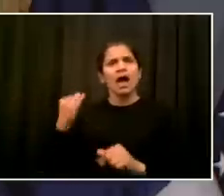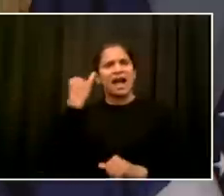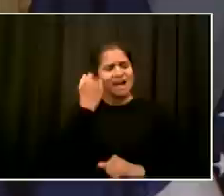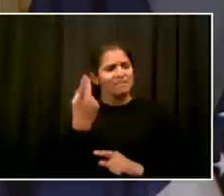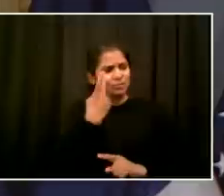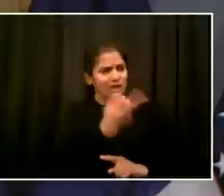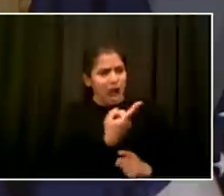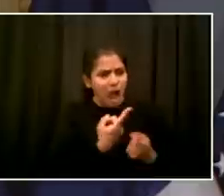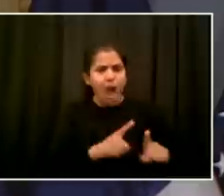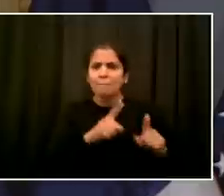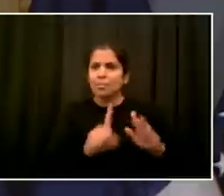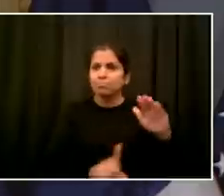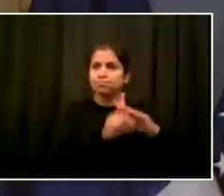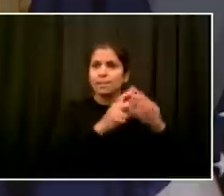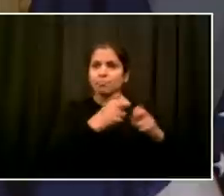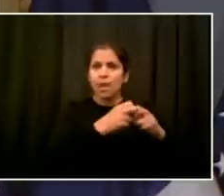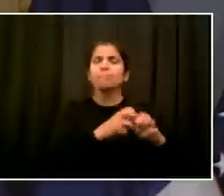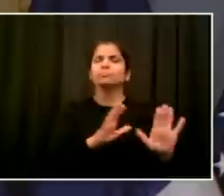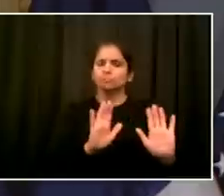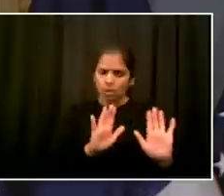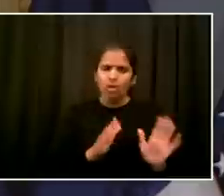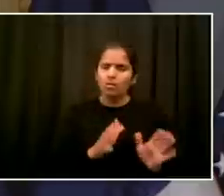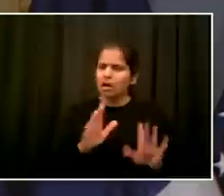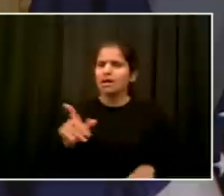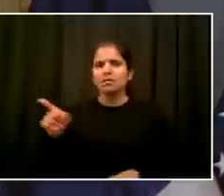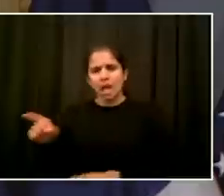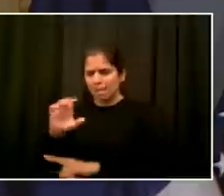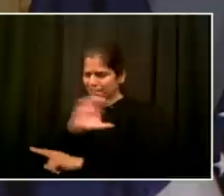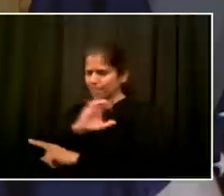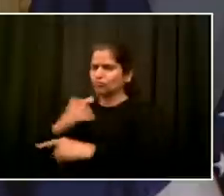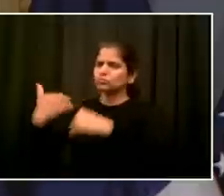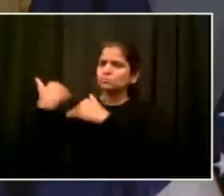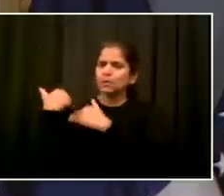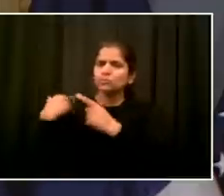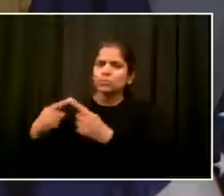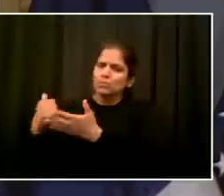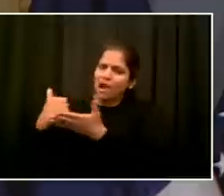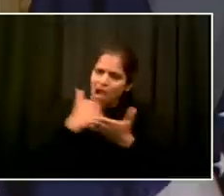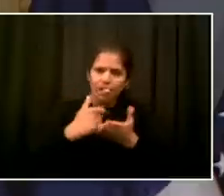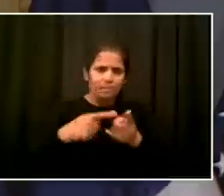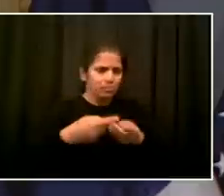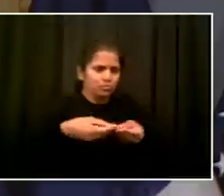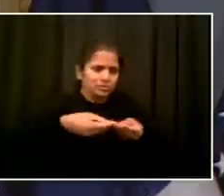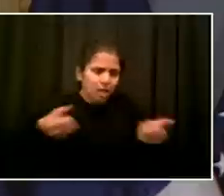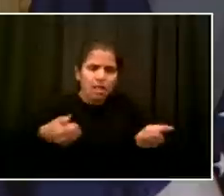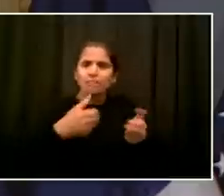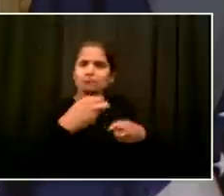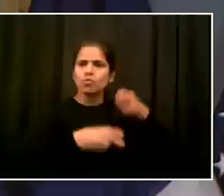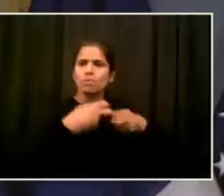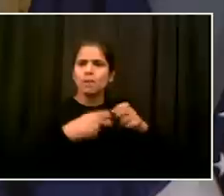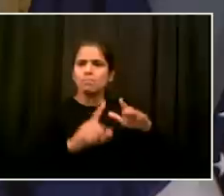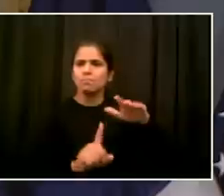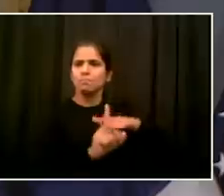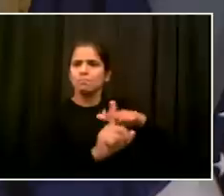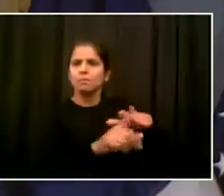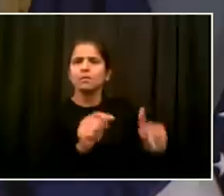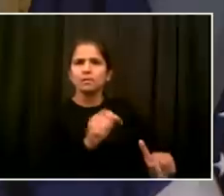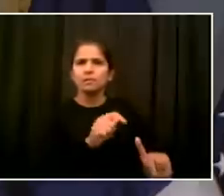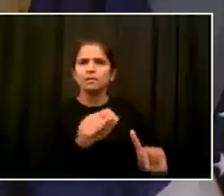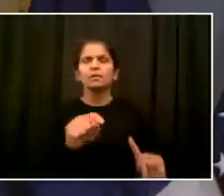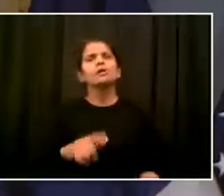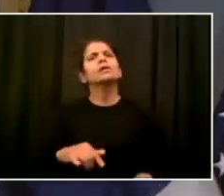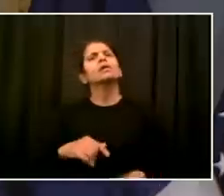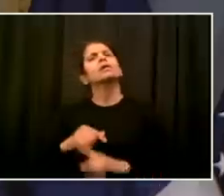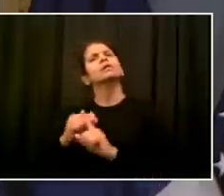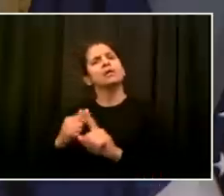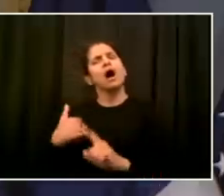So I really look forward to working with Jim Johnson on this important effort, which I know will be guided by the facts and the law, and